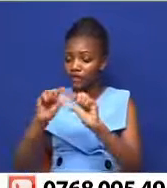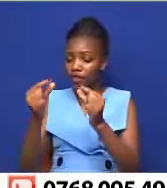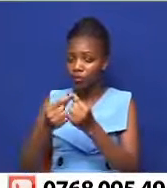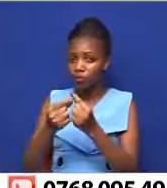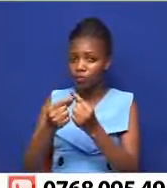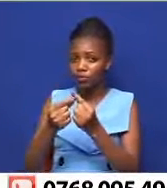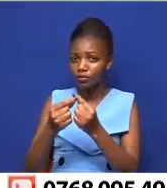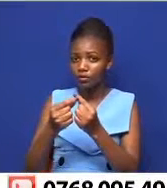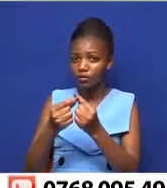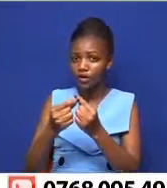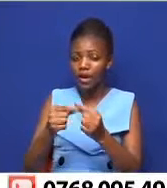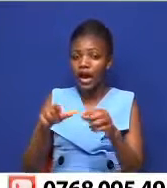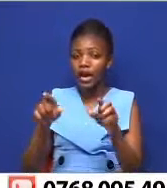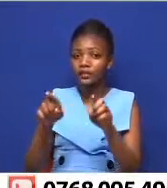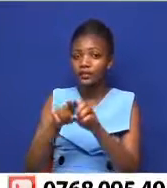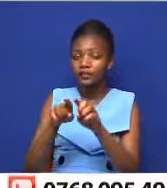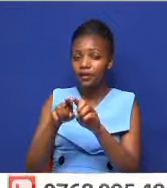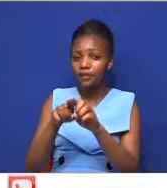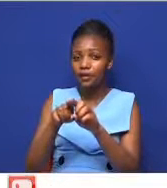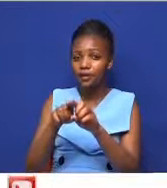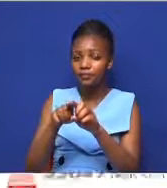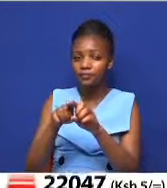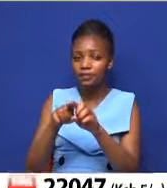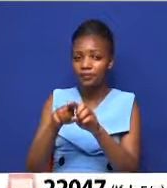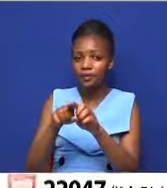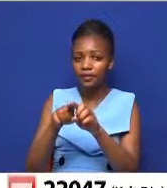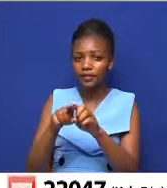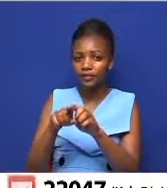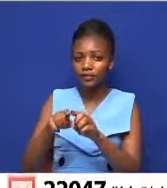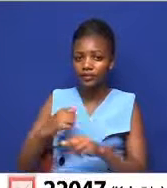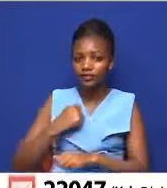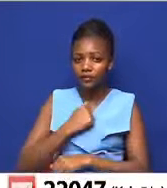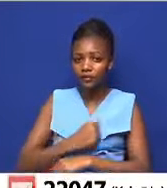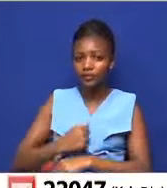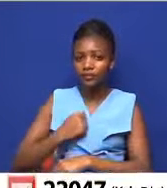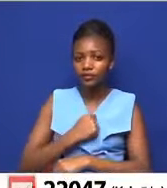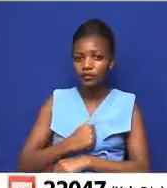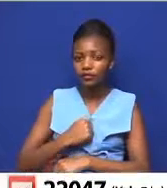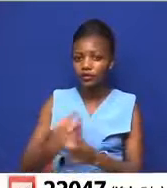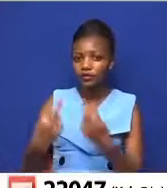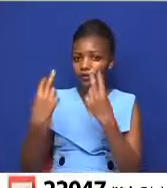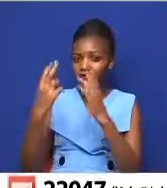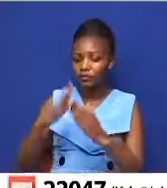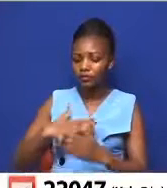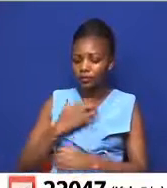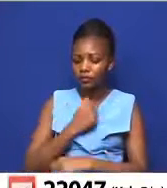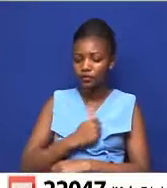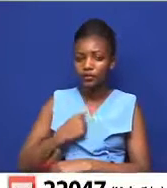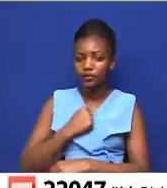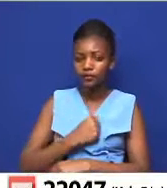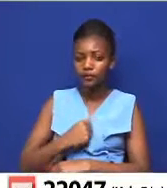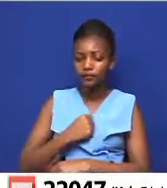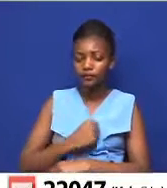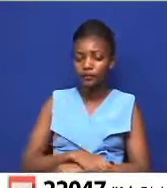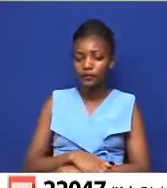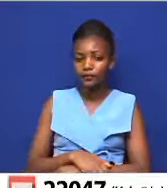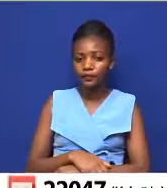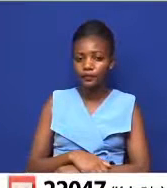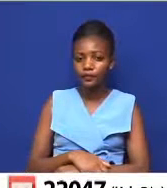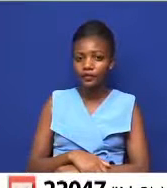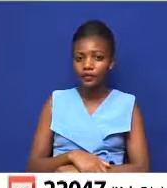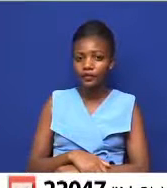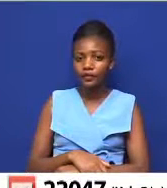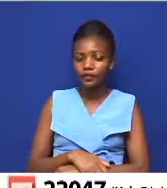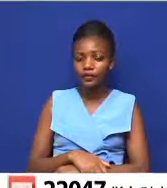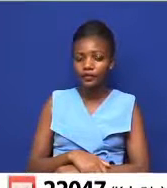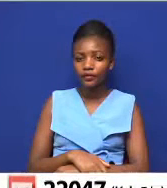decisions in the ruling party. So remember that the government now is predominantly, actually, dominantly